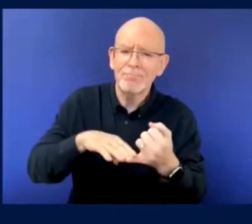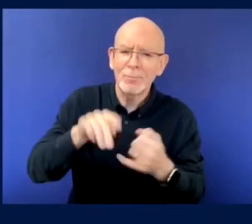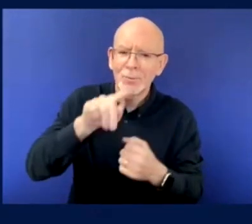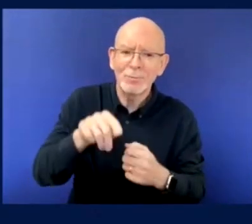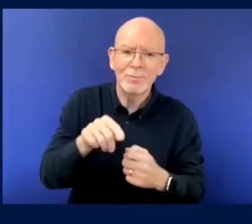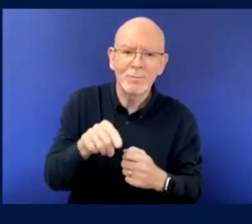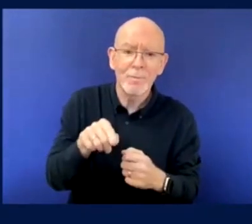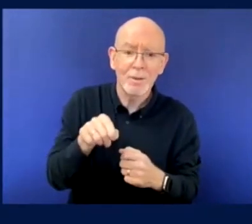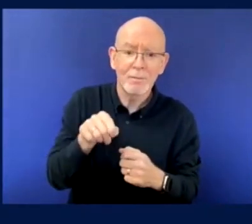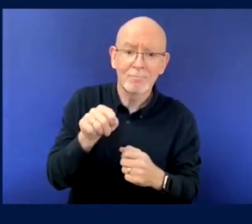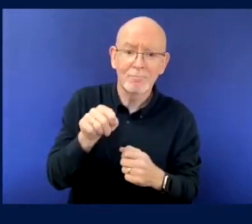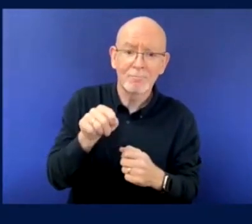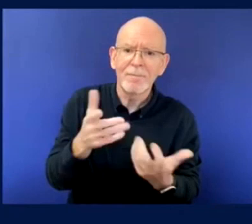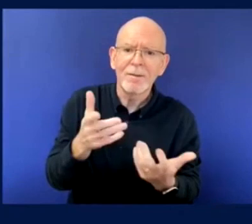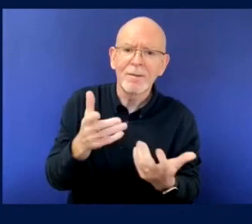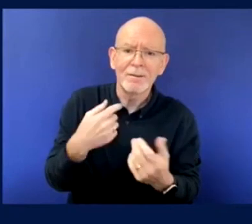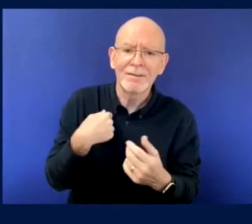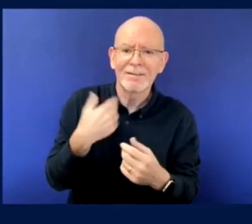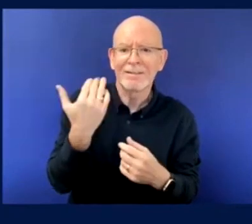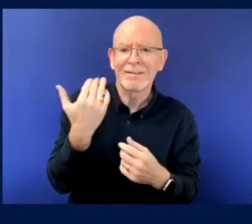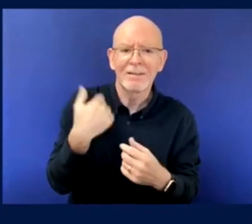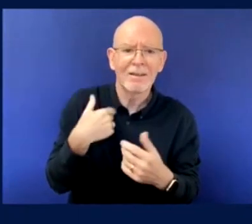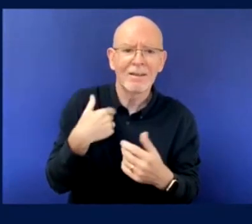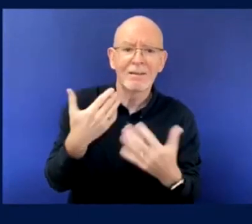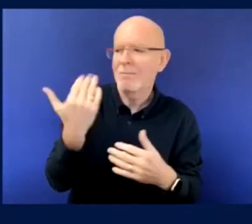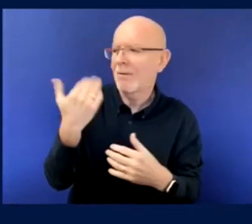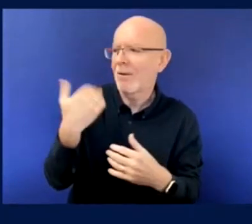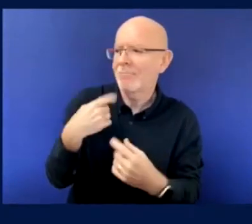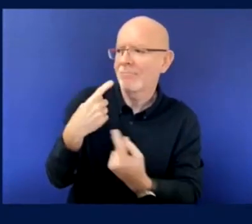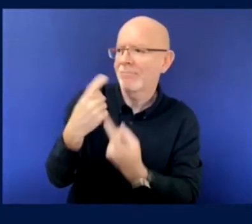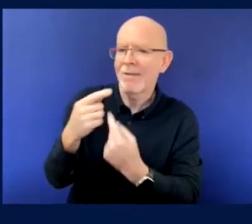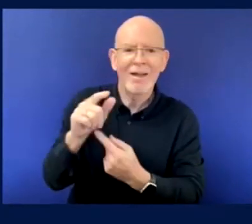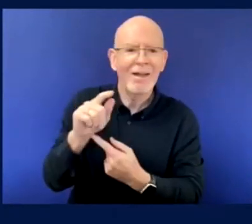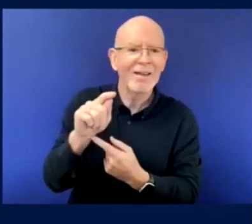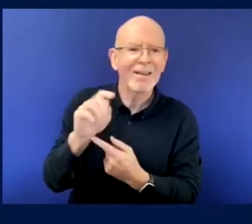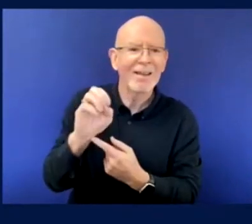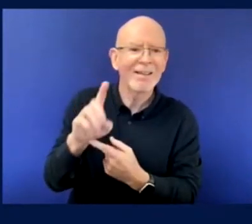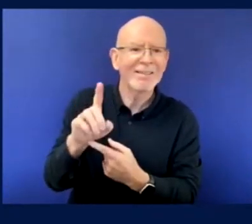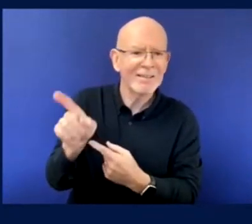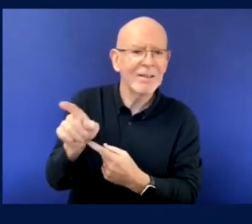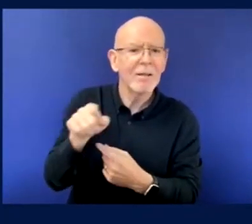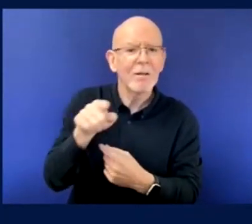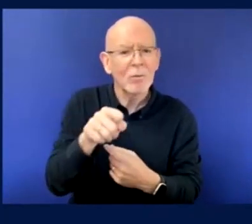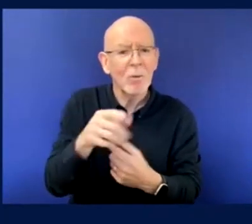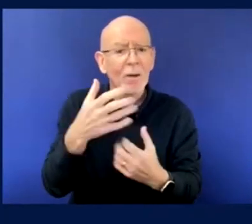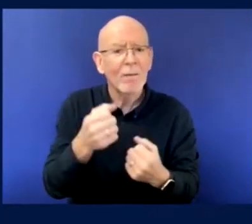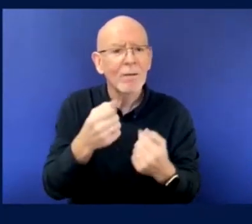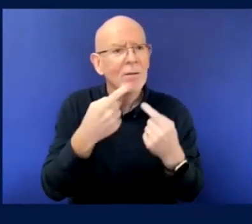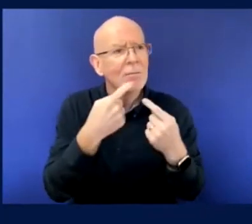game? What, what message do you have for those about looking to improve the experience of disabled fans?